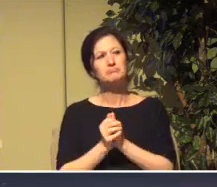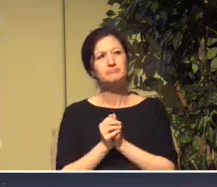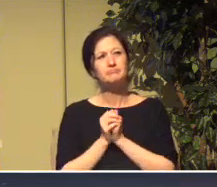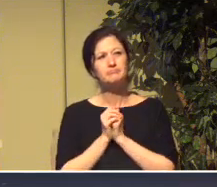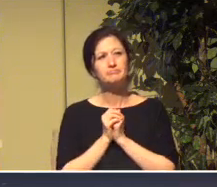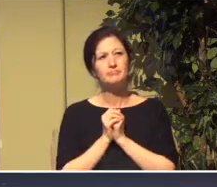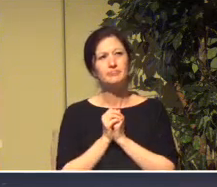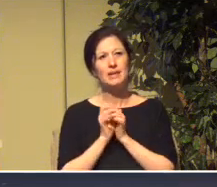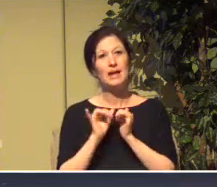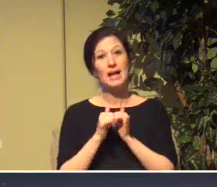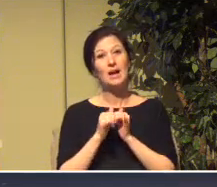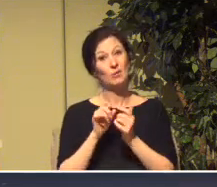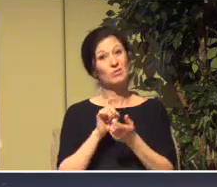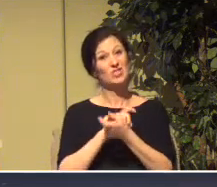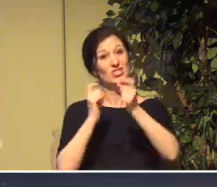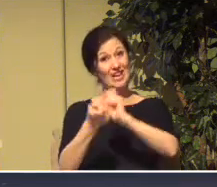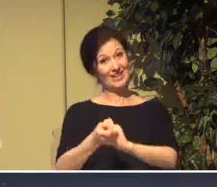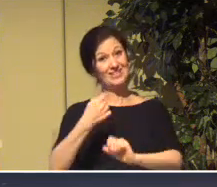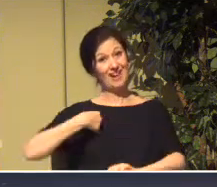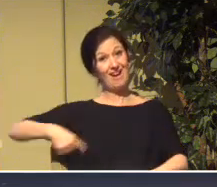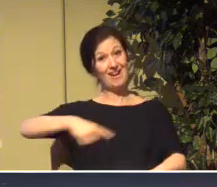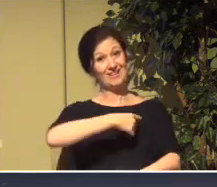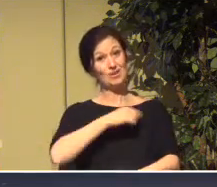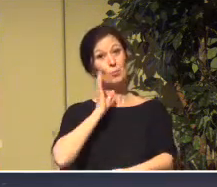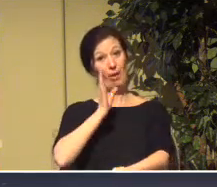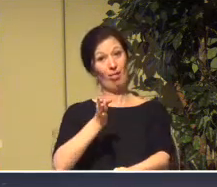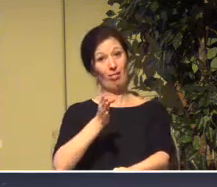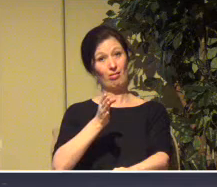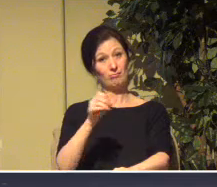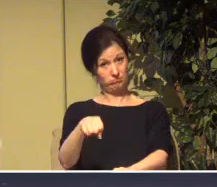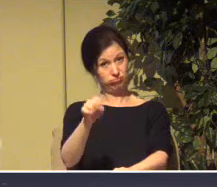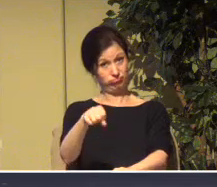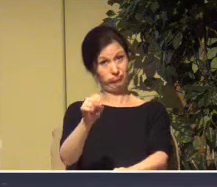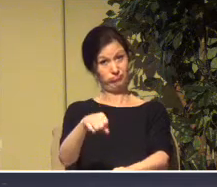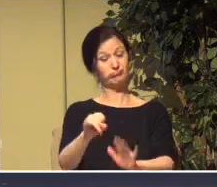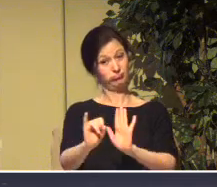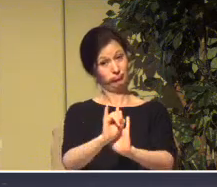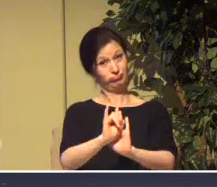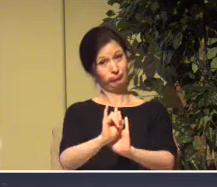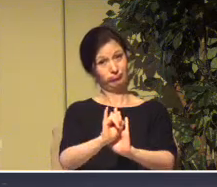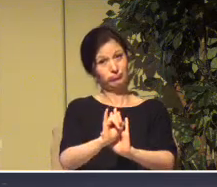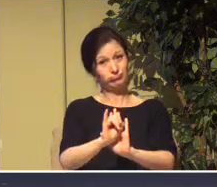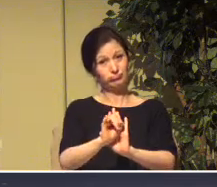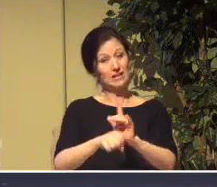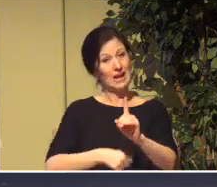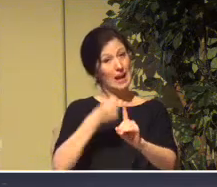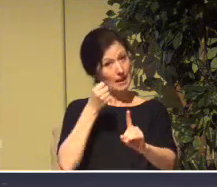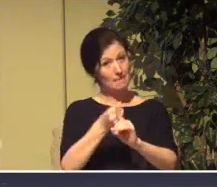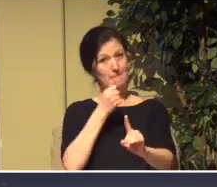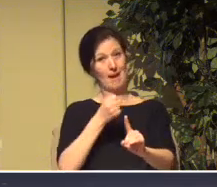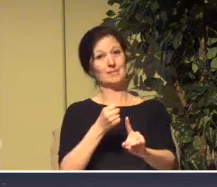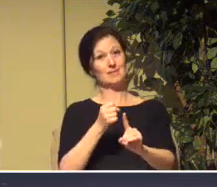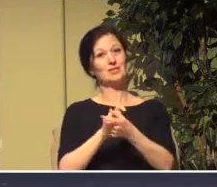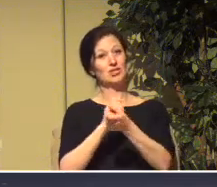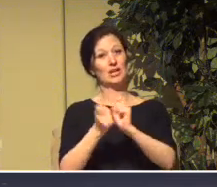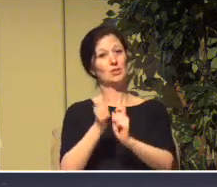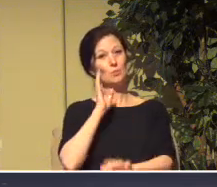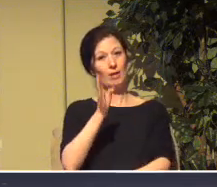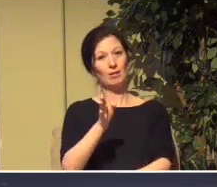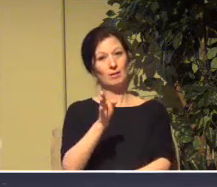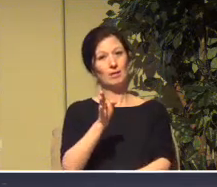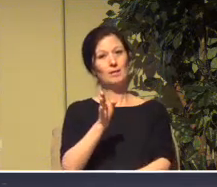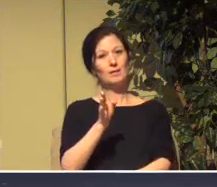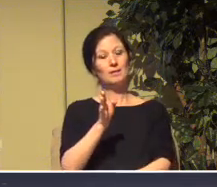it's going to change us, because it's going to change us. There'll be a new normal. It won't be the same.